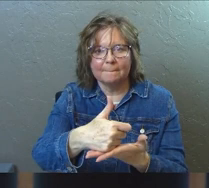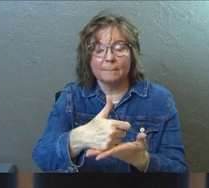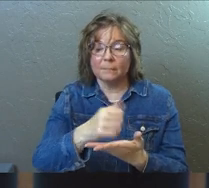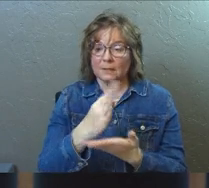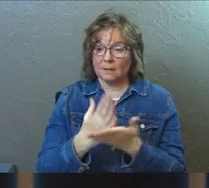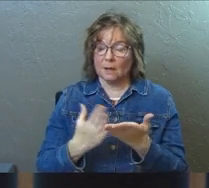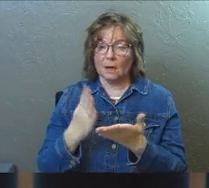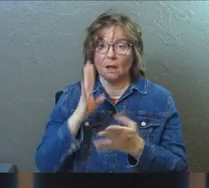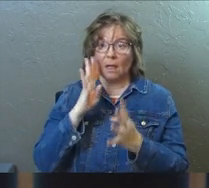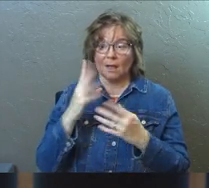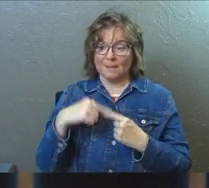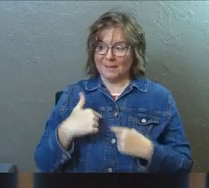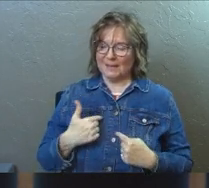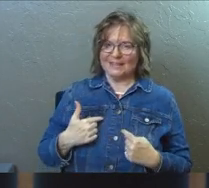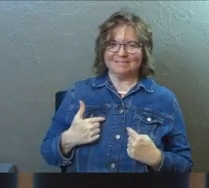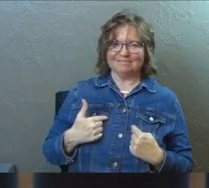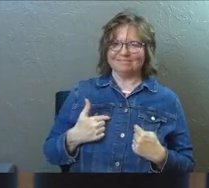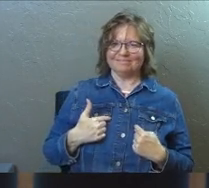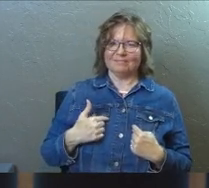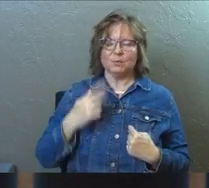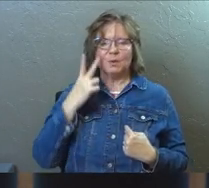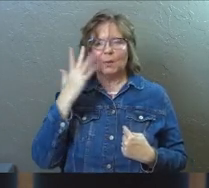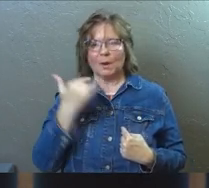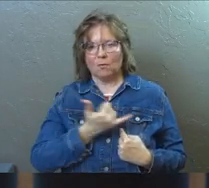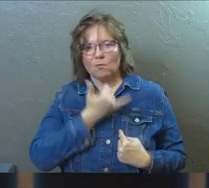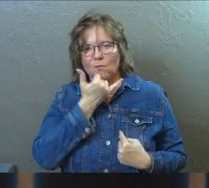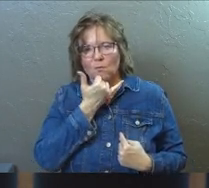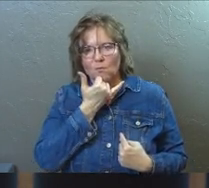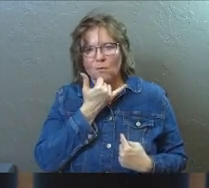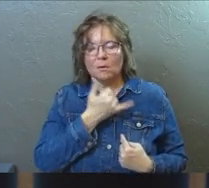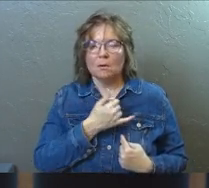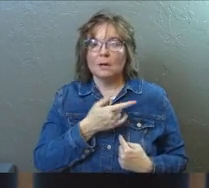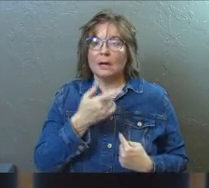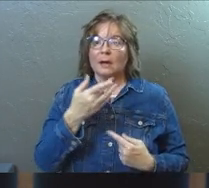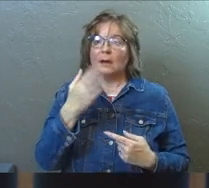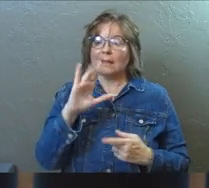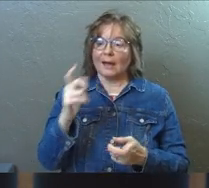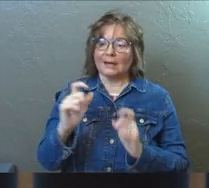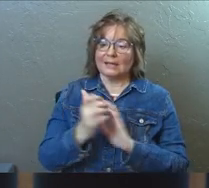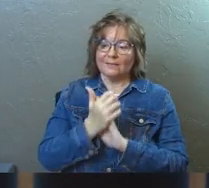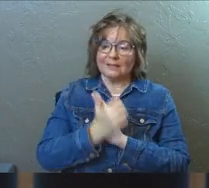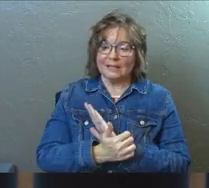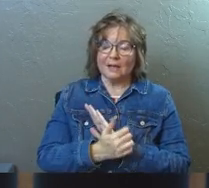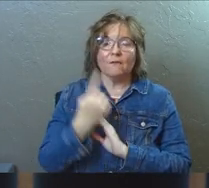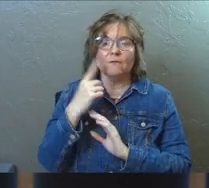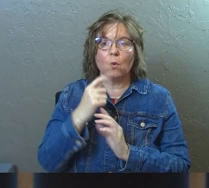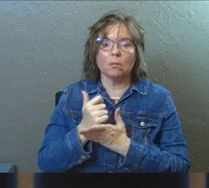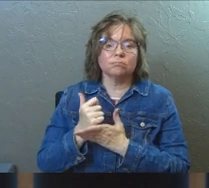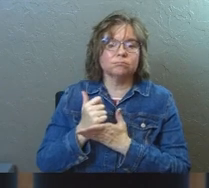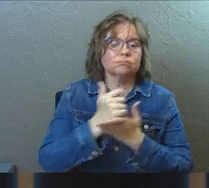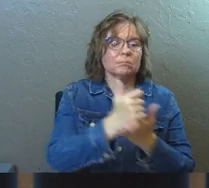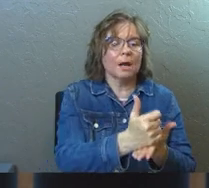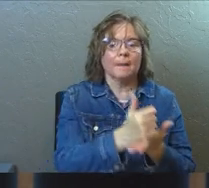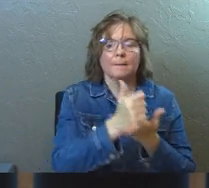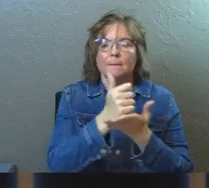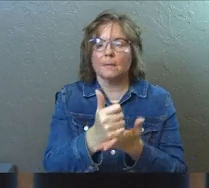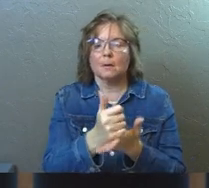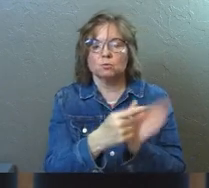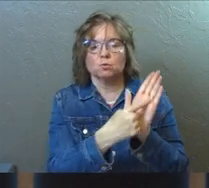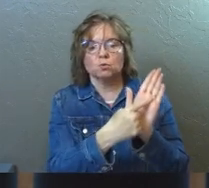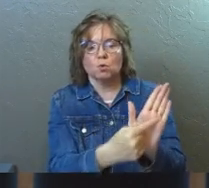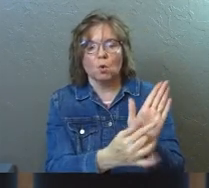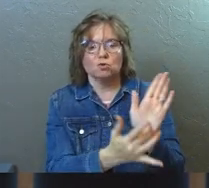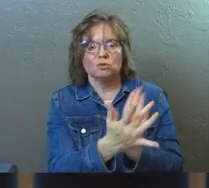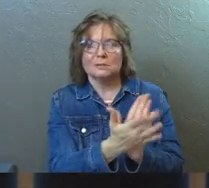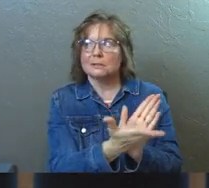If somebody made it about them, you can see why that was wrong. God gives us gifts so that we can help other people see Jesus, so we can build up the church,